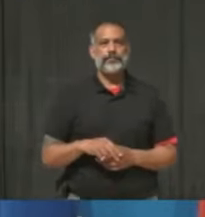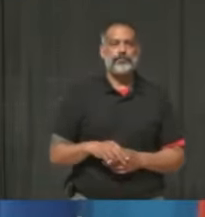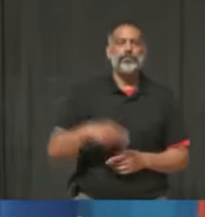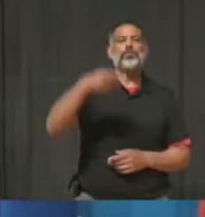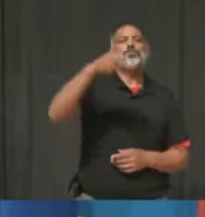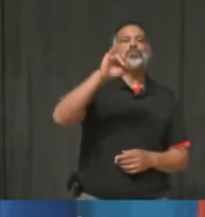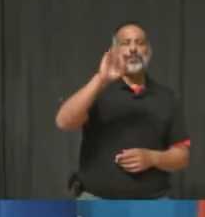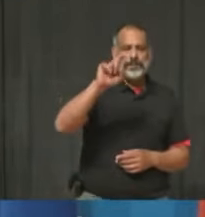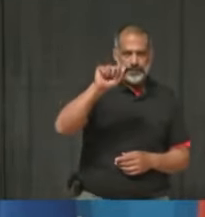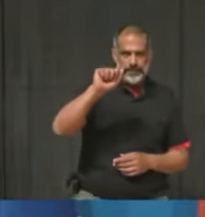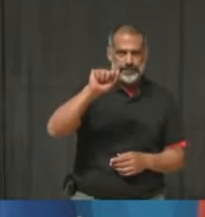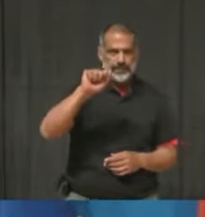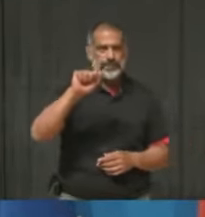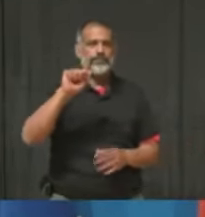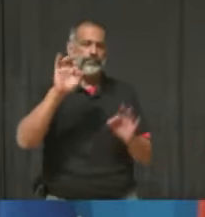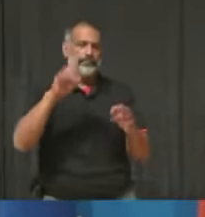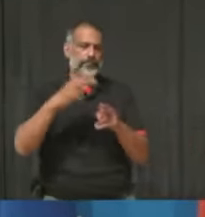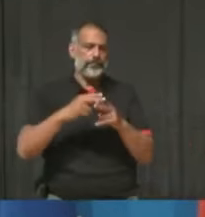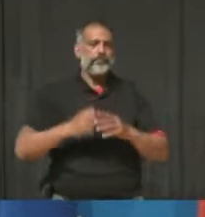Welcome, Pooja.